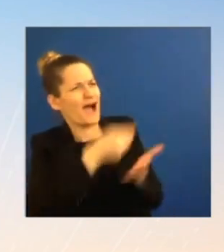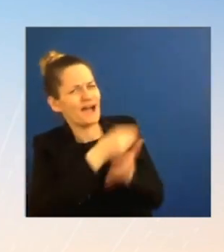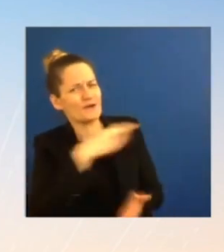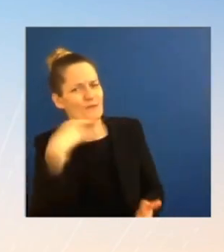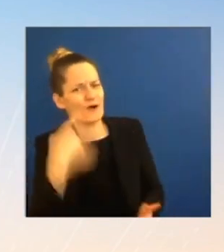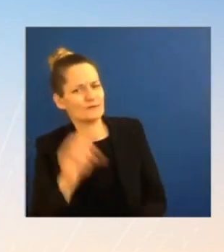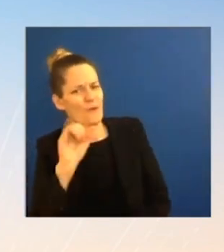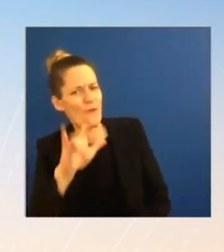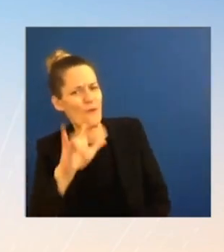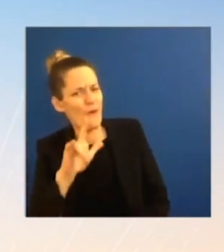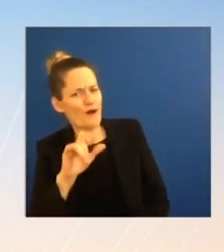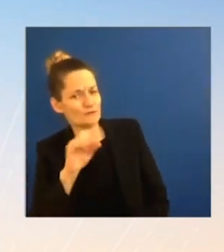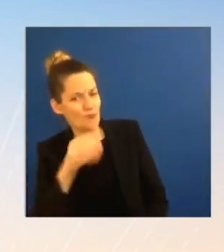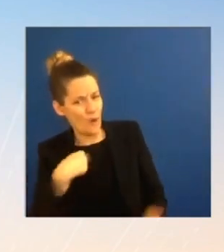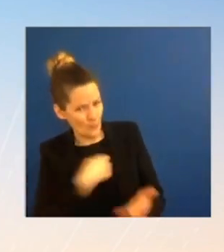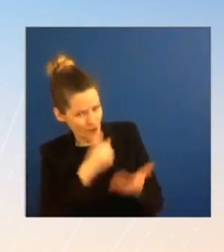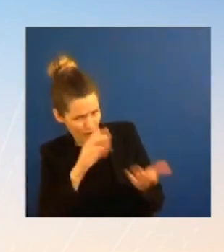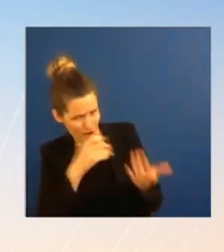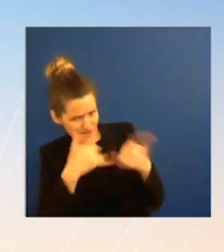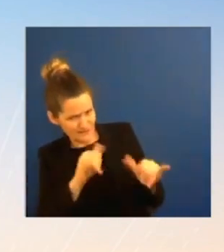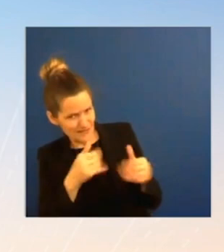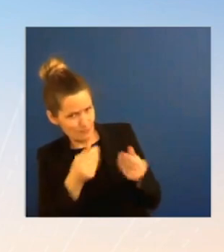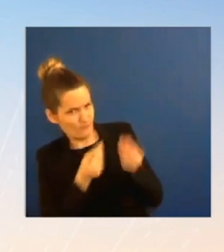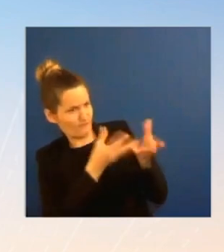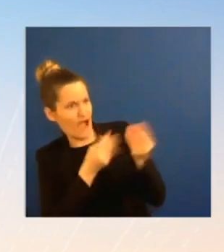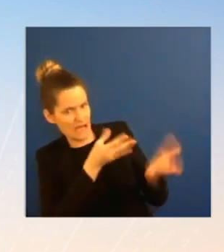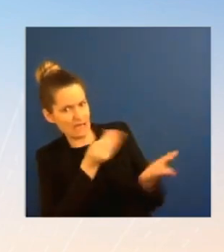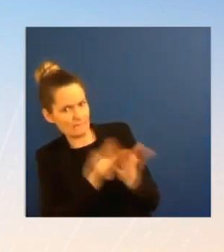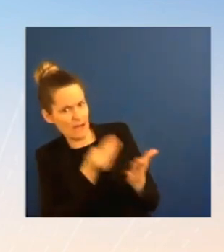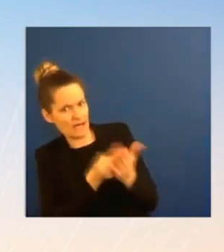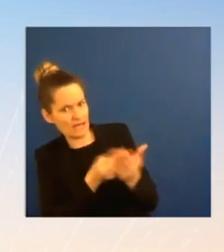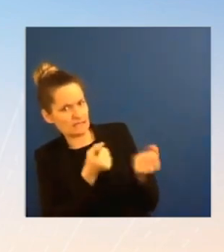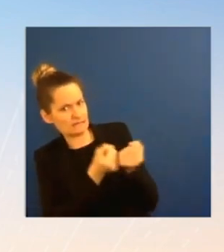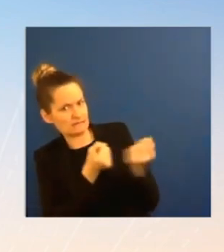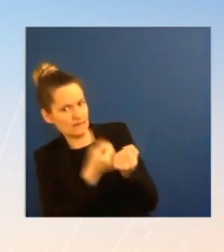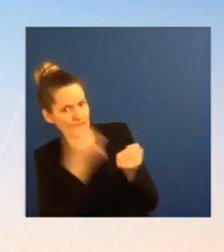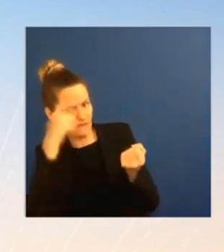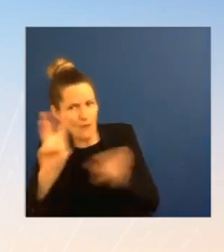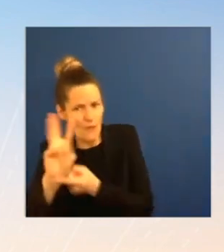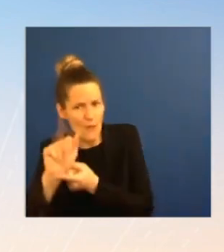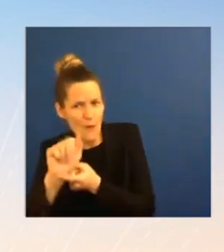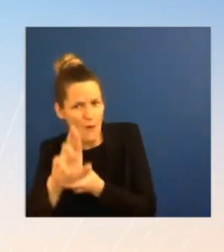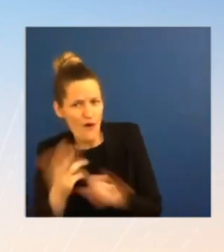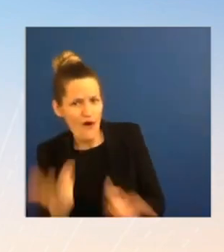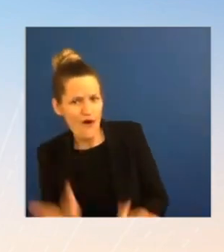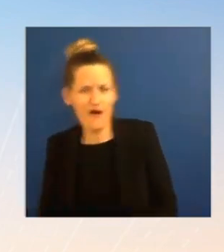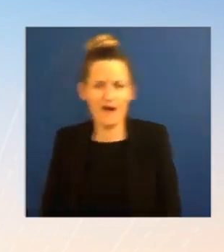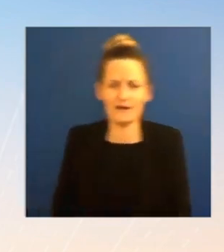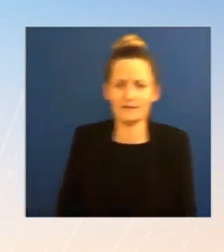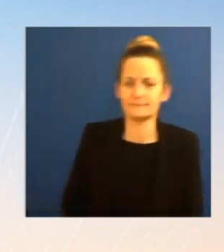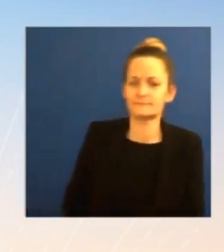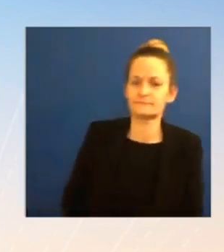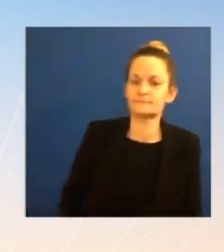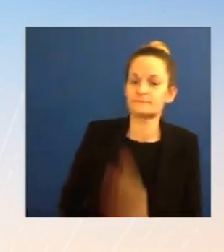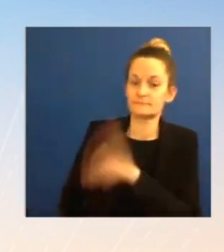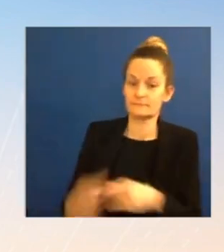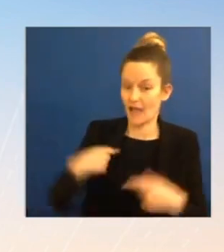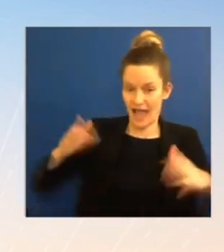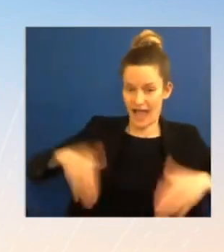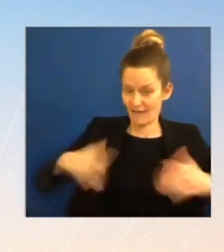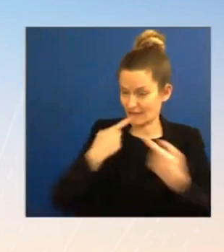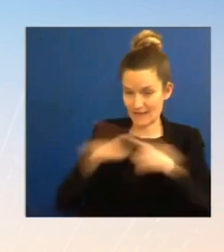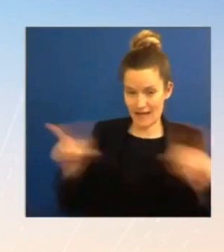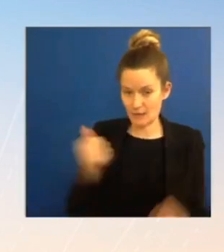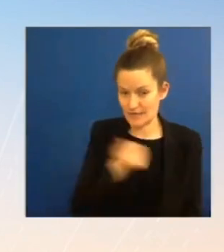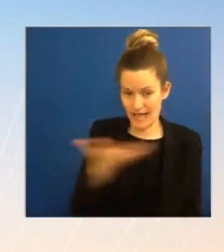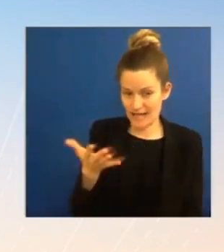only about 10% of what we're importing. I've not made any announcement about any decision on that front, but our objective here and our focus